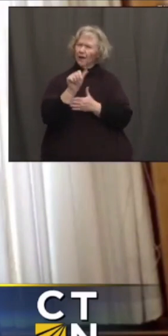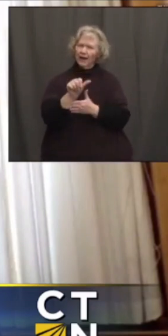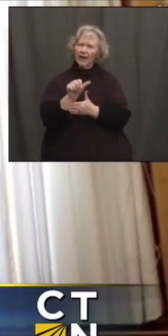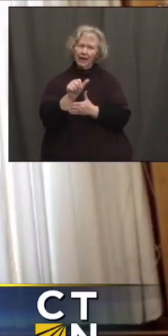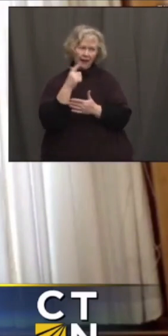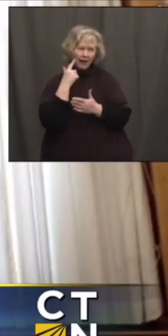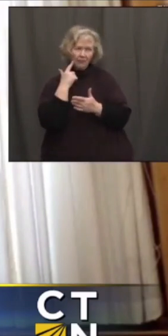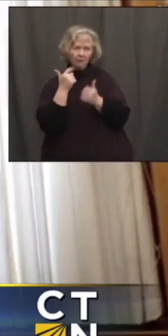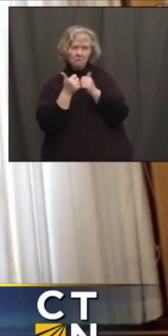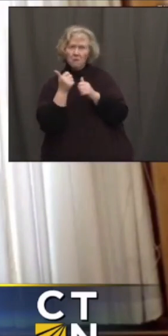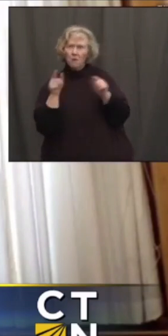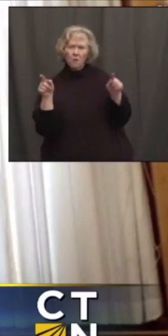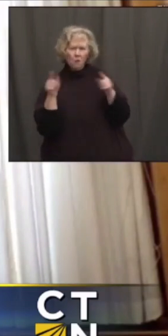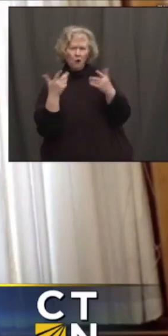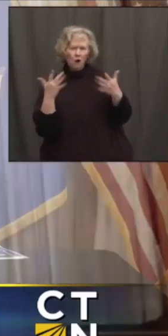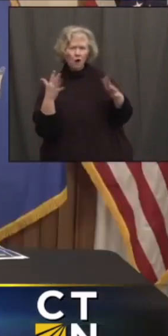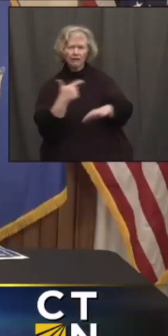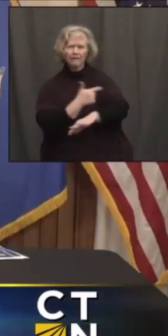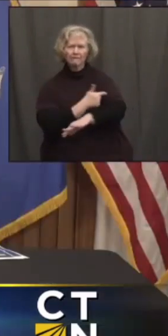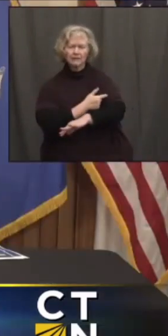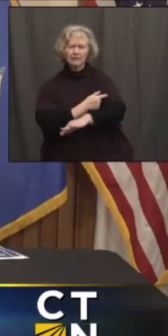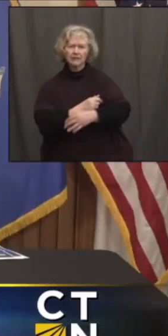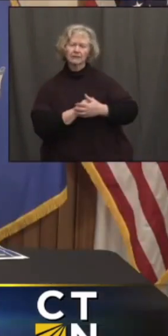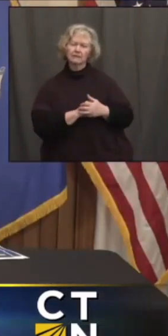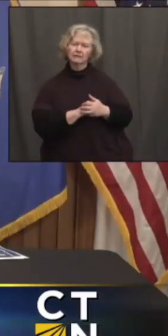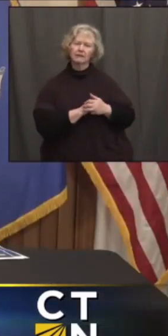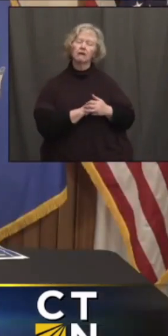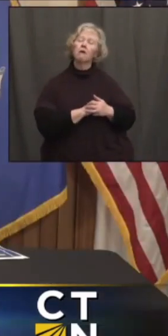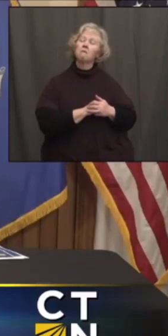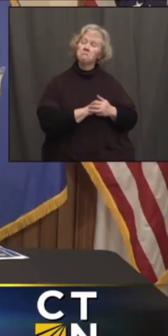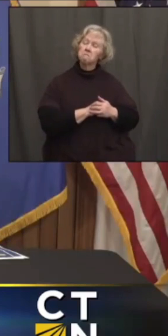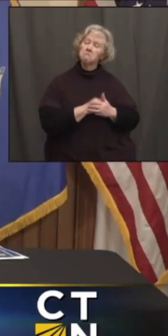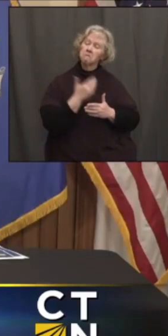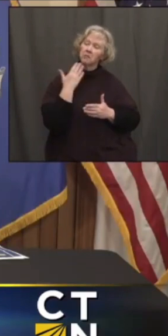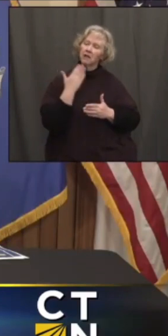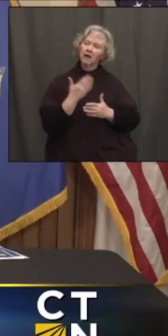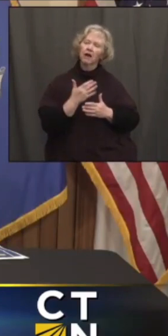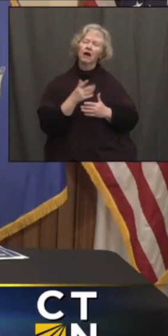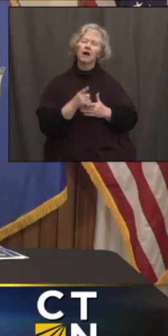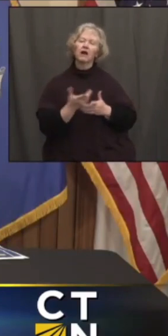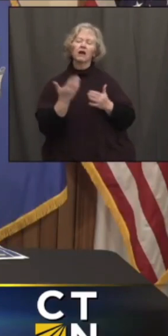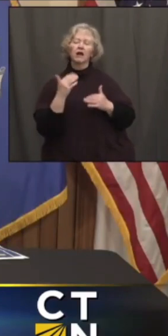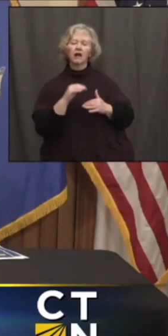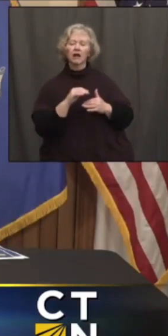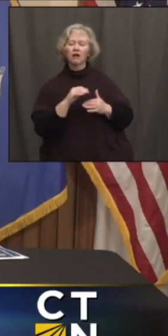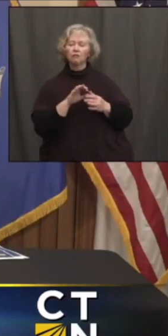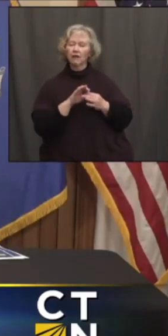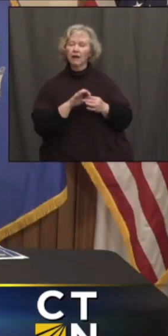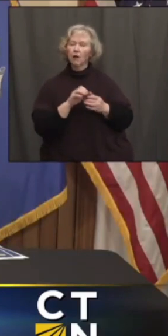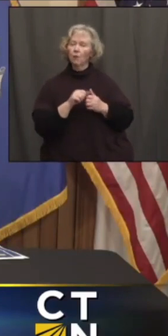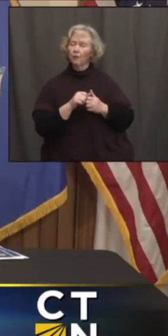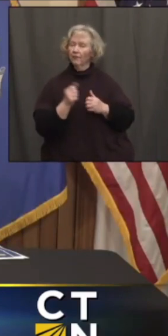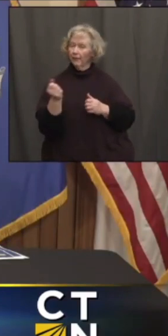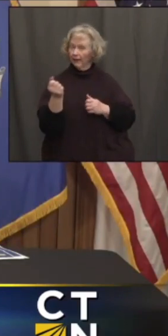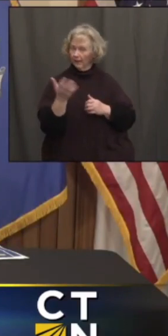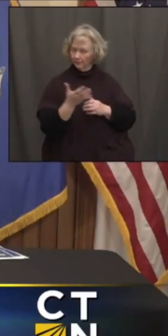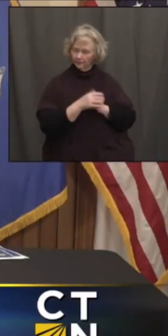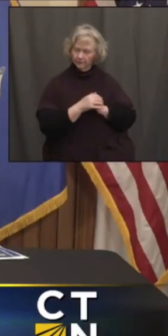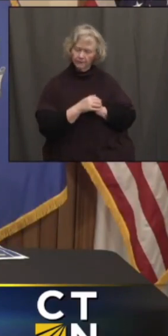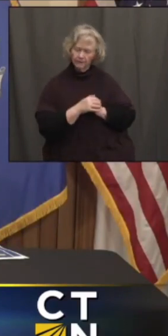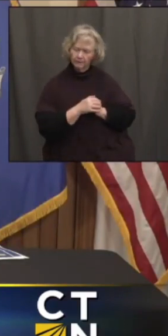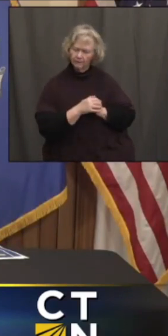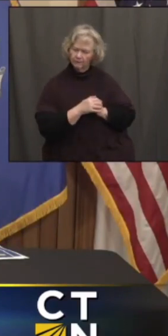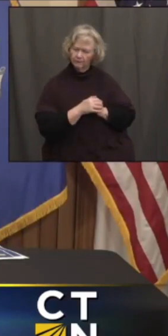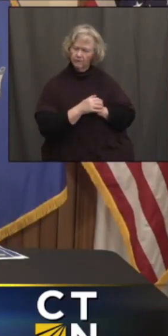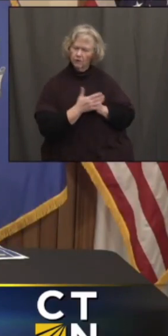vast majority of them have already been vaccinated. Thanks. then one more that's on the gaming. Why